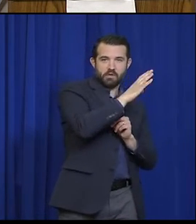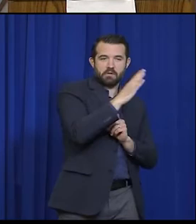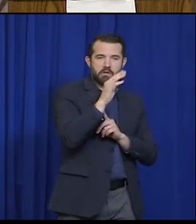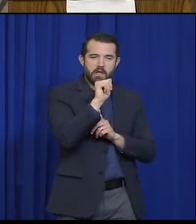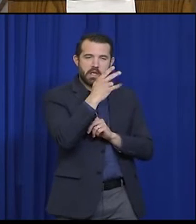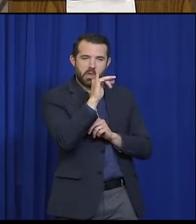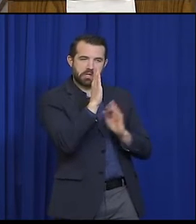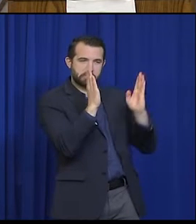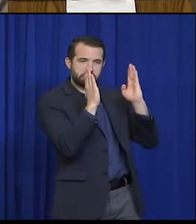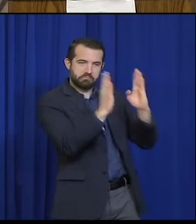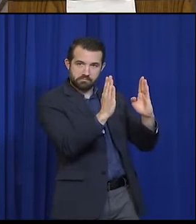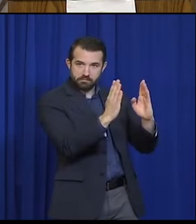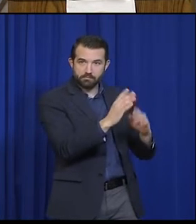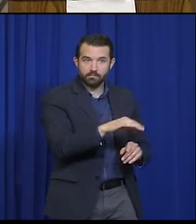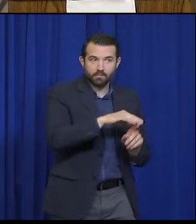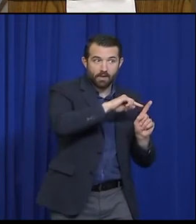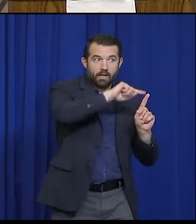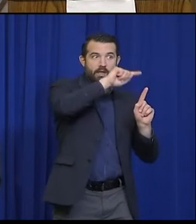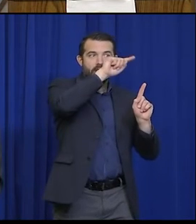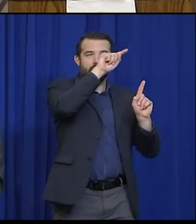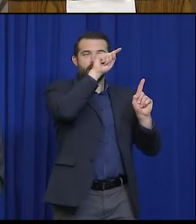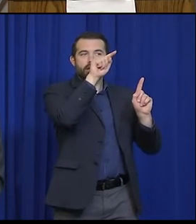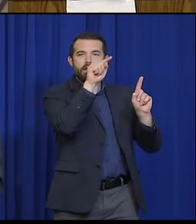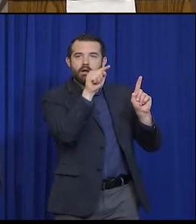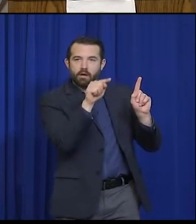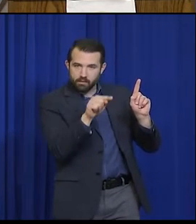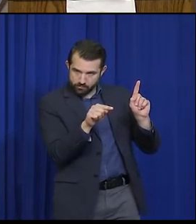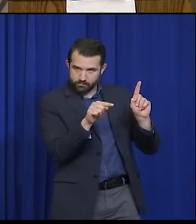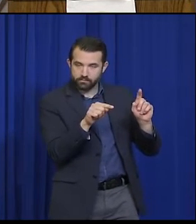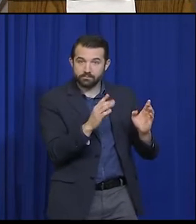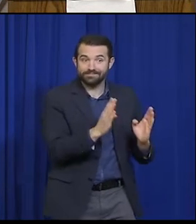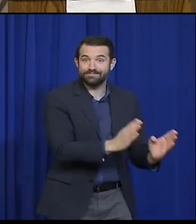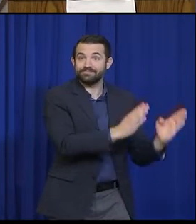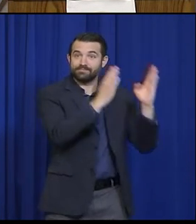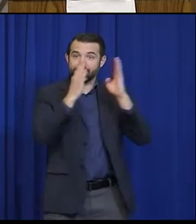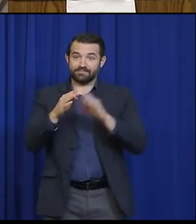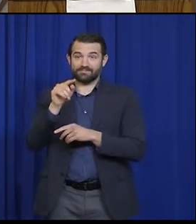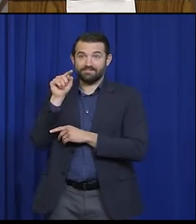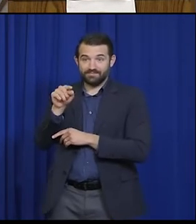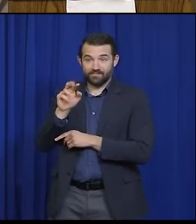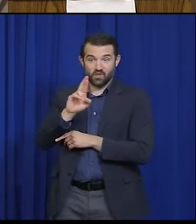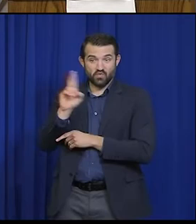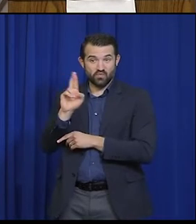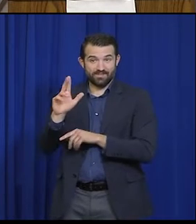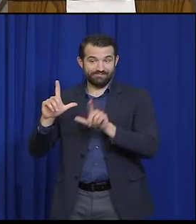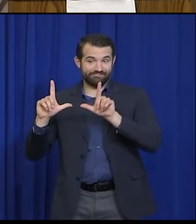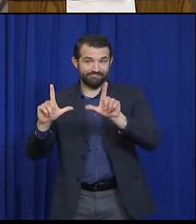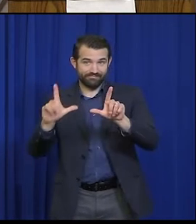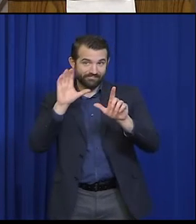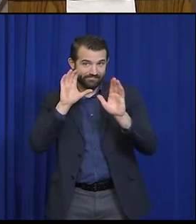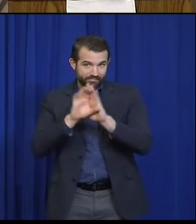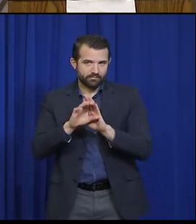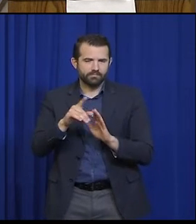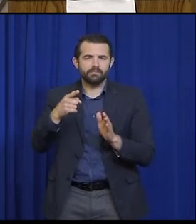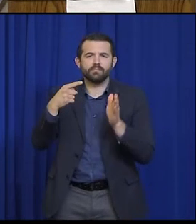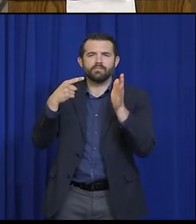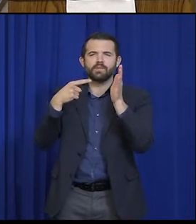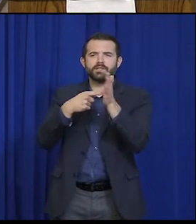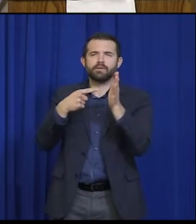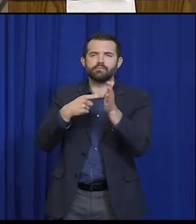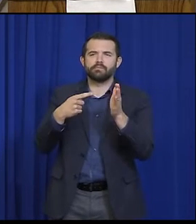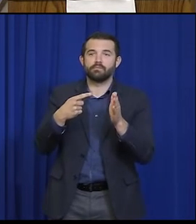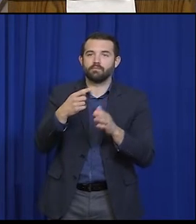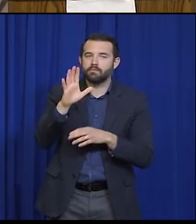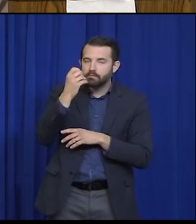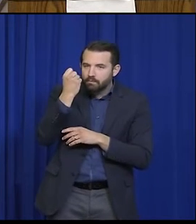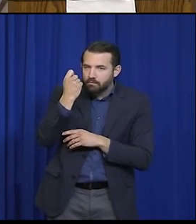On the right, we take a look at the same idea, the number of symptoms, but we zoom in a lot